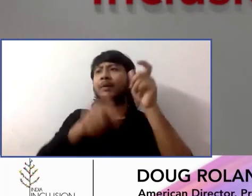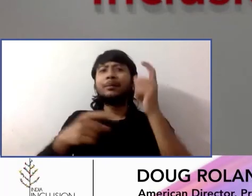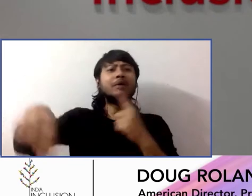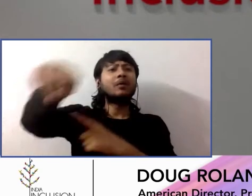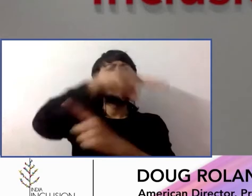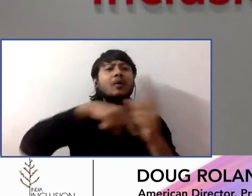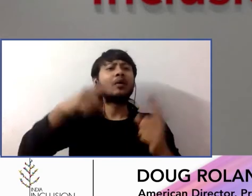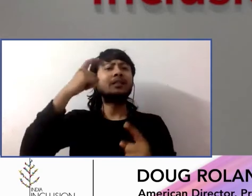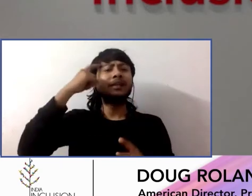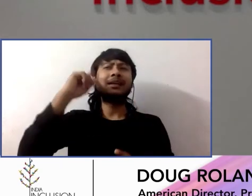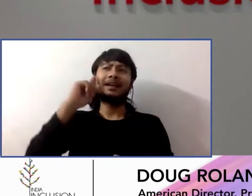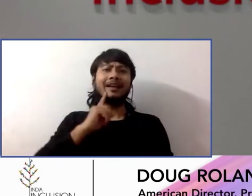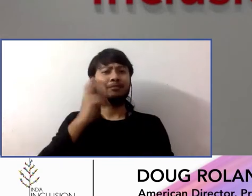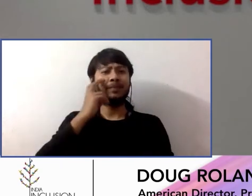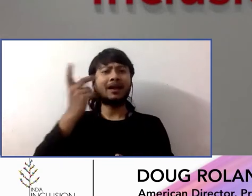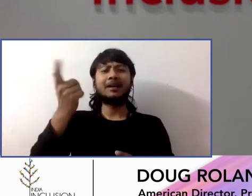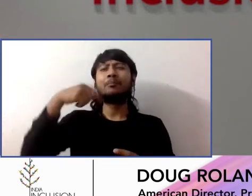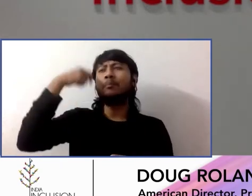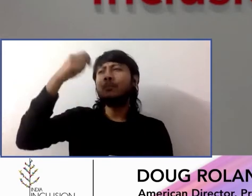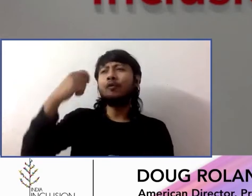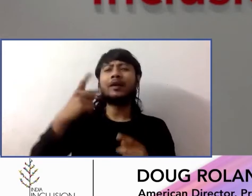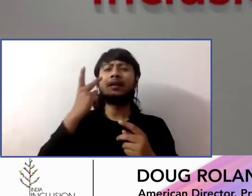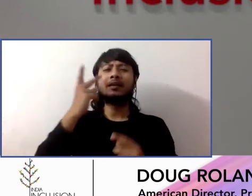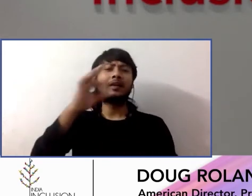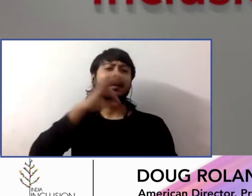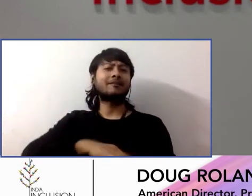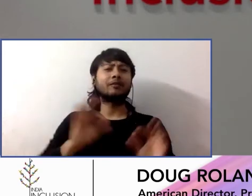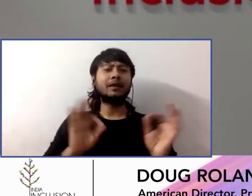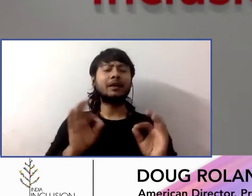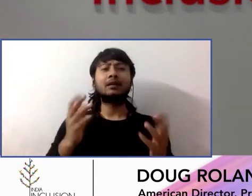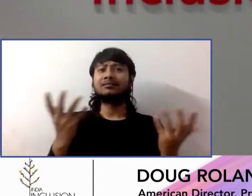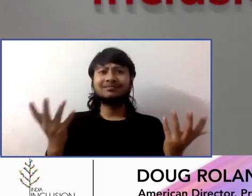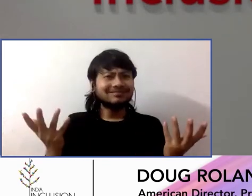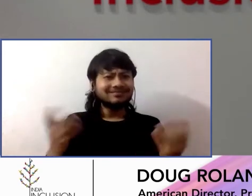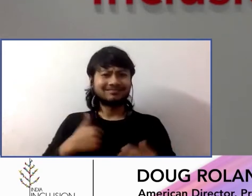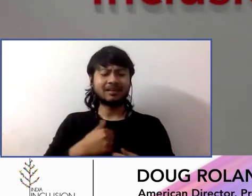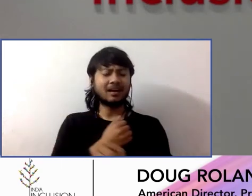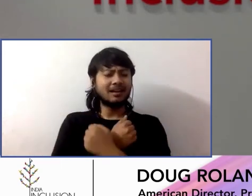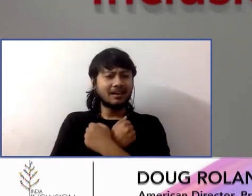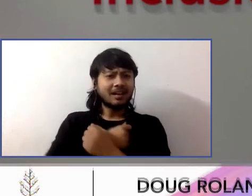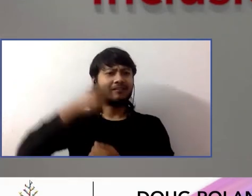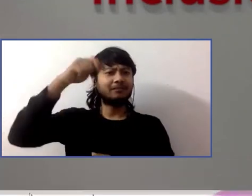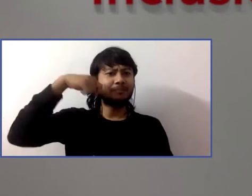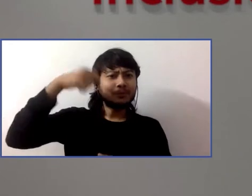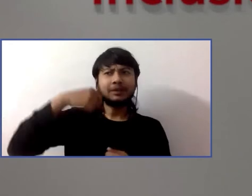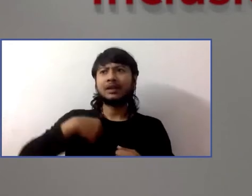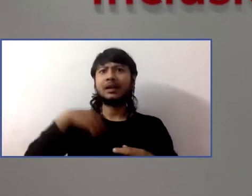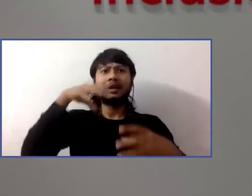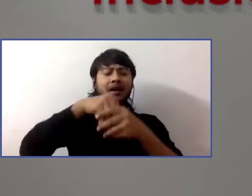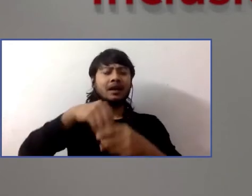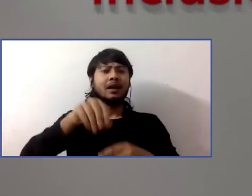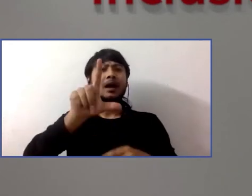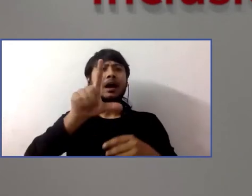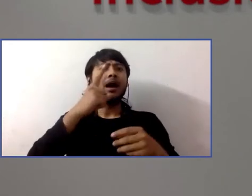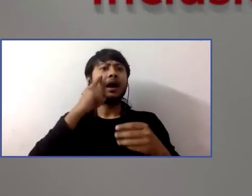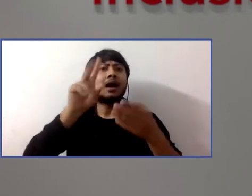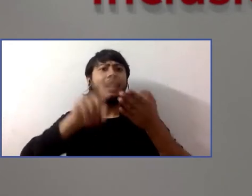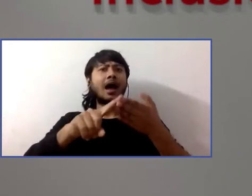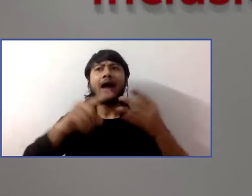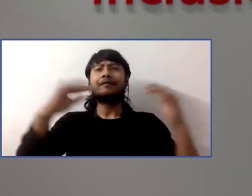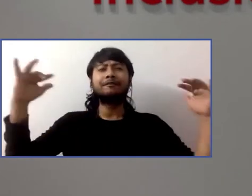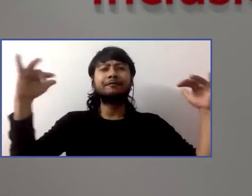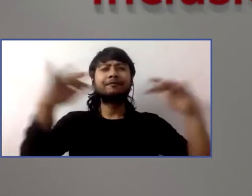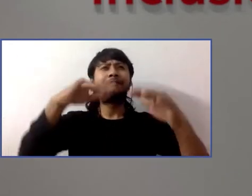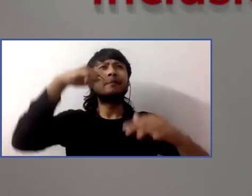go to the movies, but I love going to the movies. I love coming and experiencing a live event. I just never have the opportunity to do so